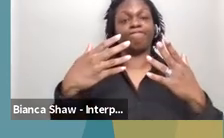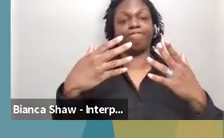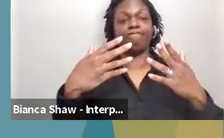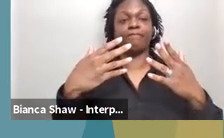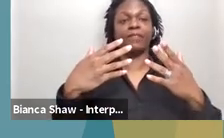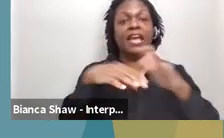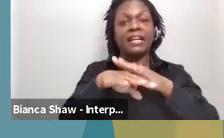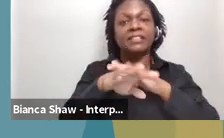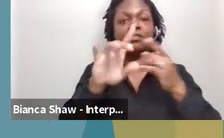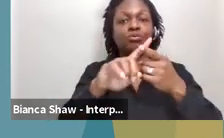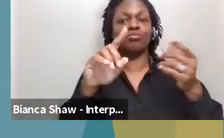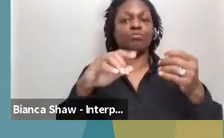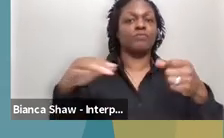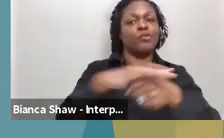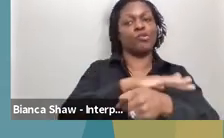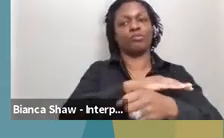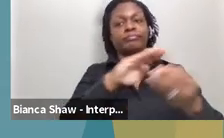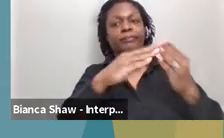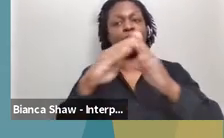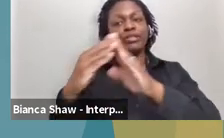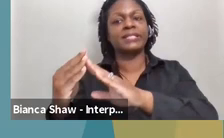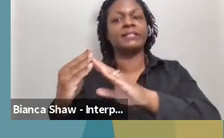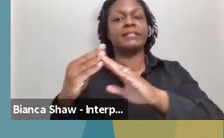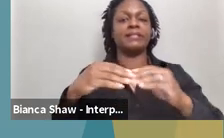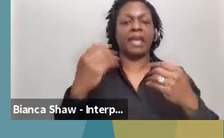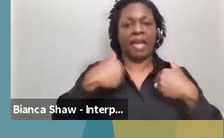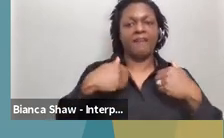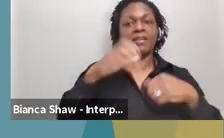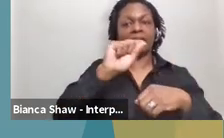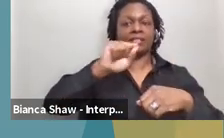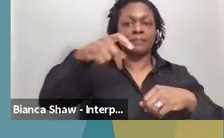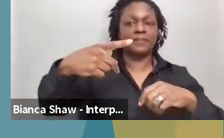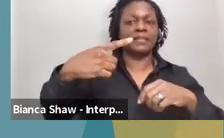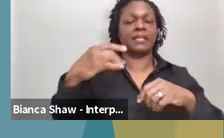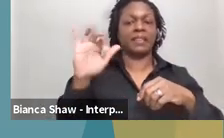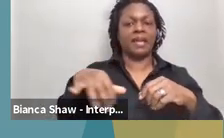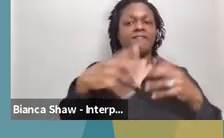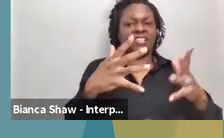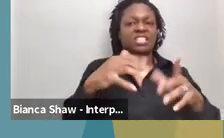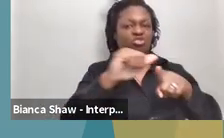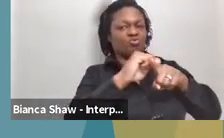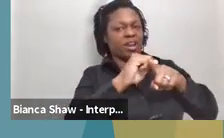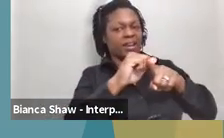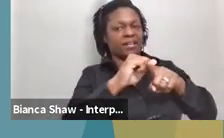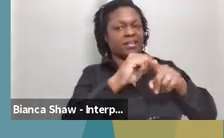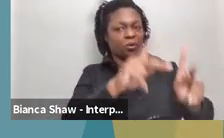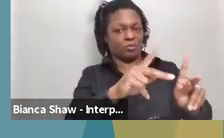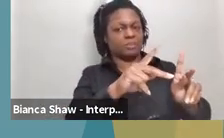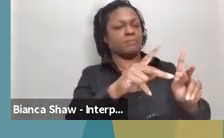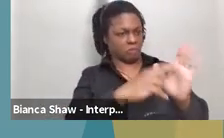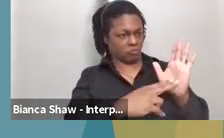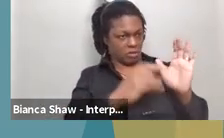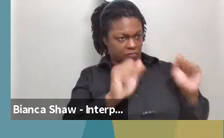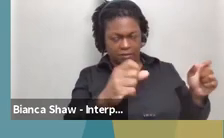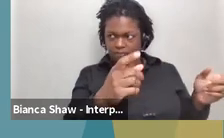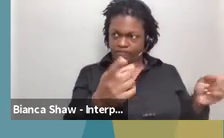There are one, one-on-one service providers who are trained to work with these individuals and provide that auditory and visual access for them, so that